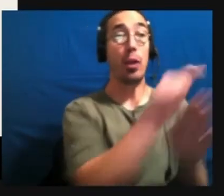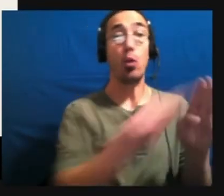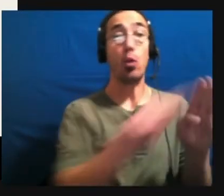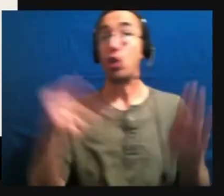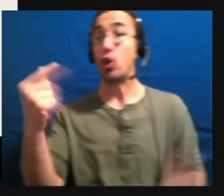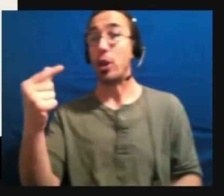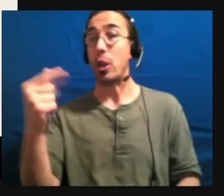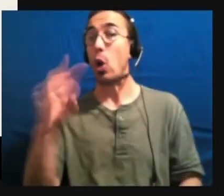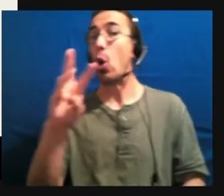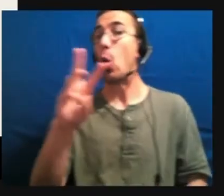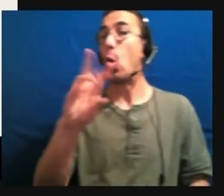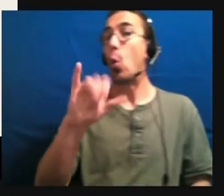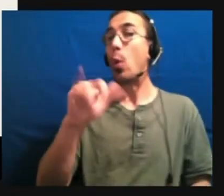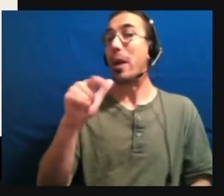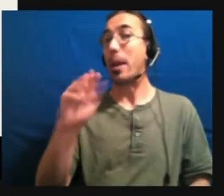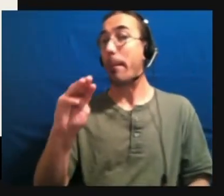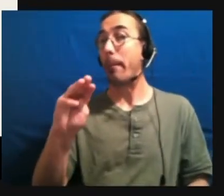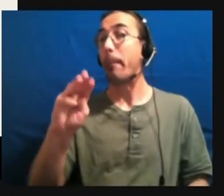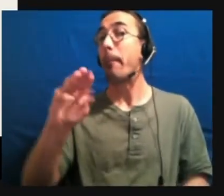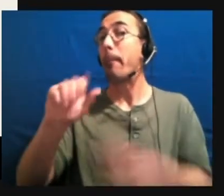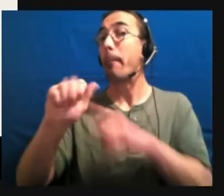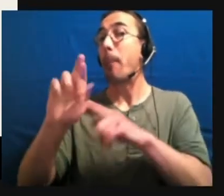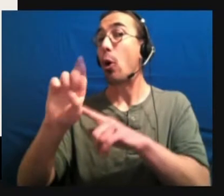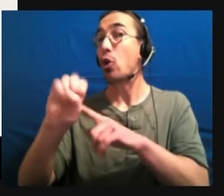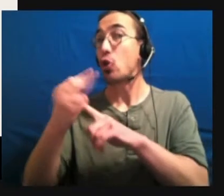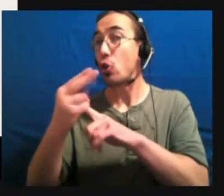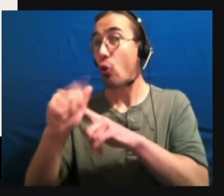God's sake. You memorized G. Yeah, G.